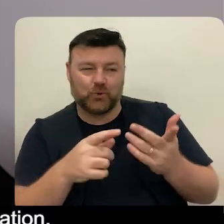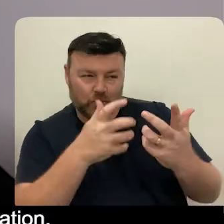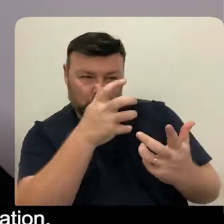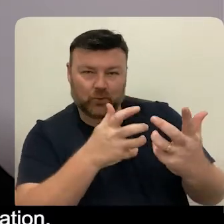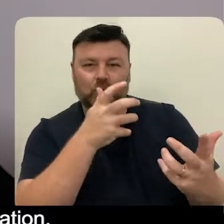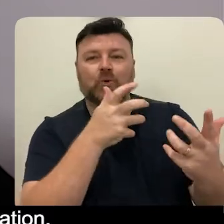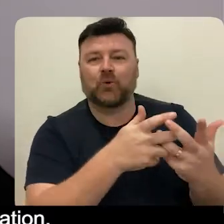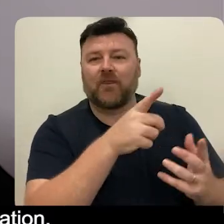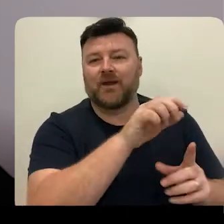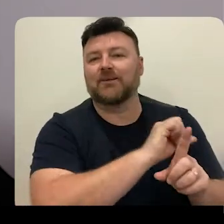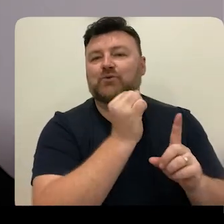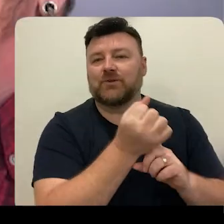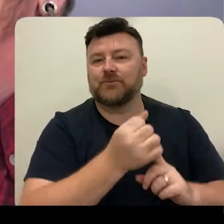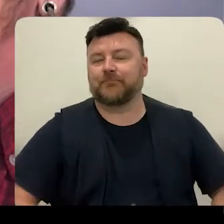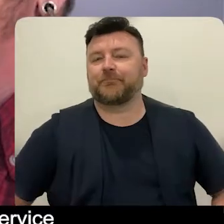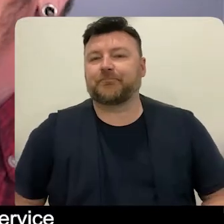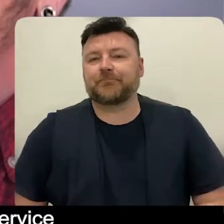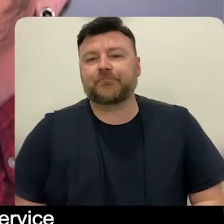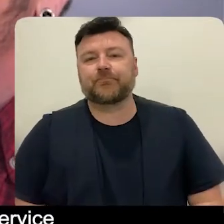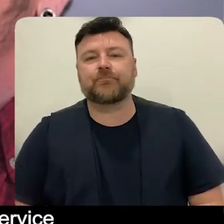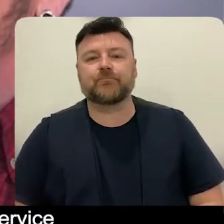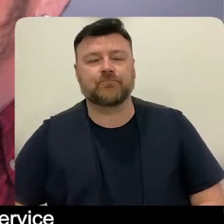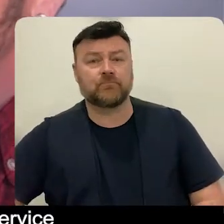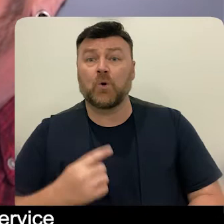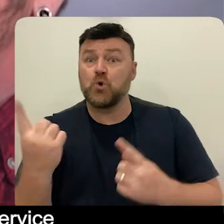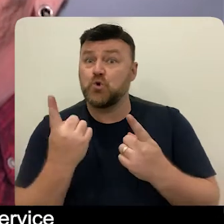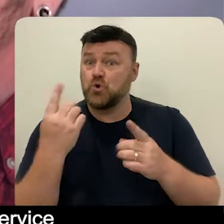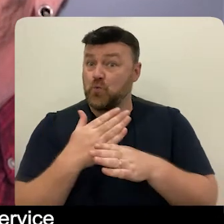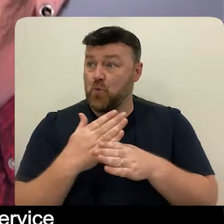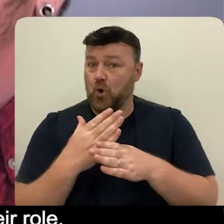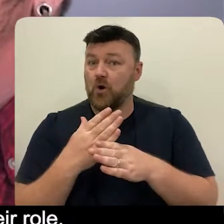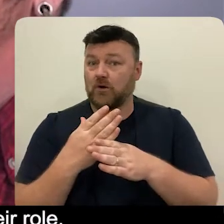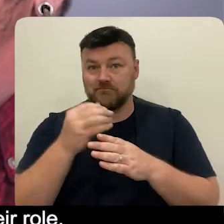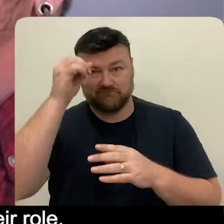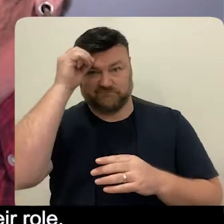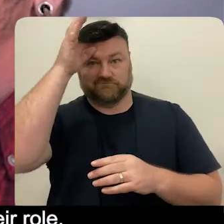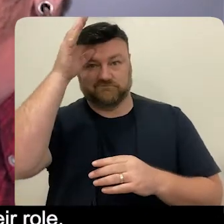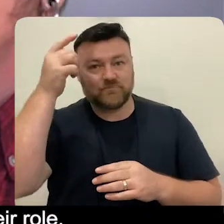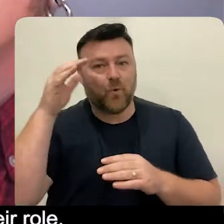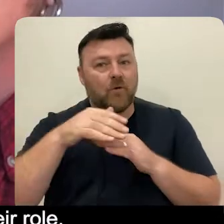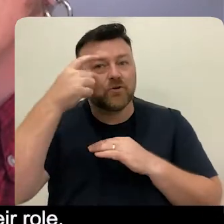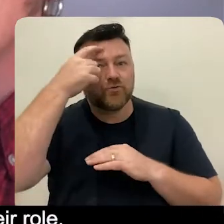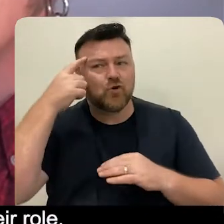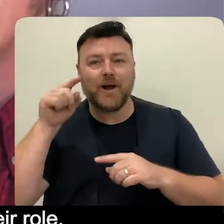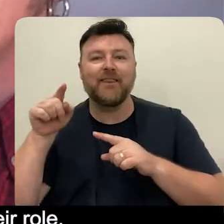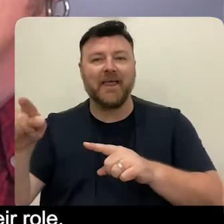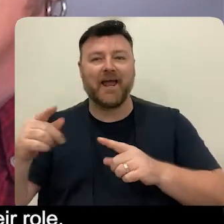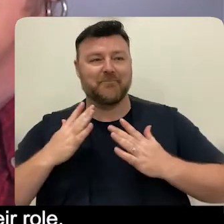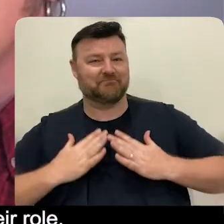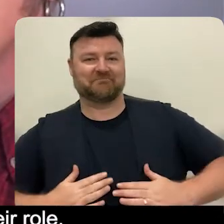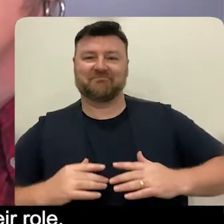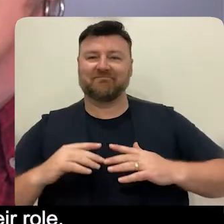an acute situation. The people that work within a trauma-informed service are much more relaxed